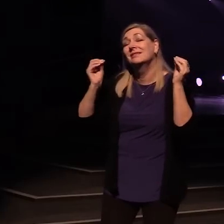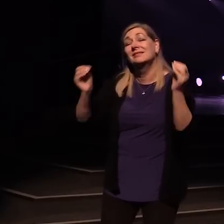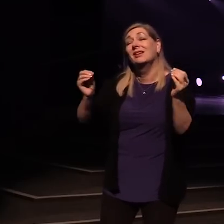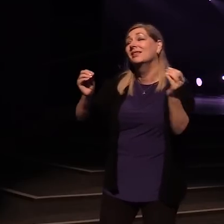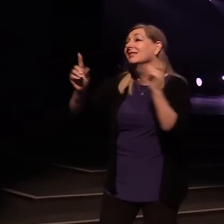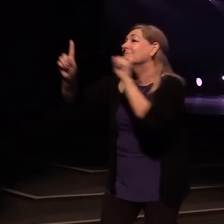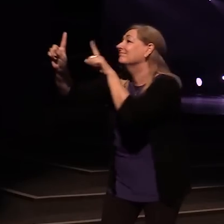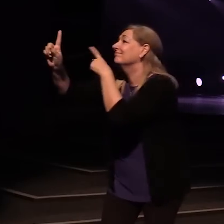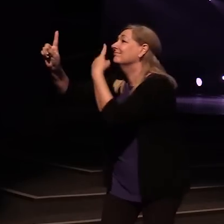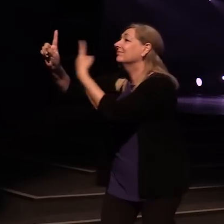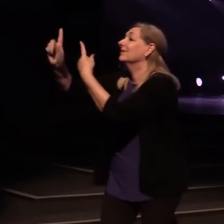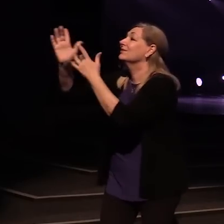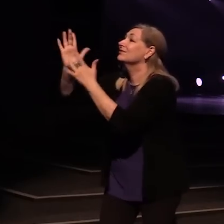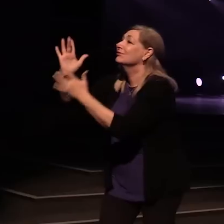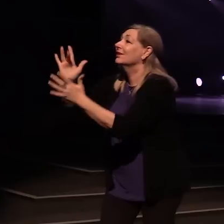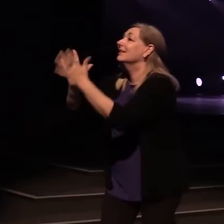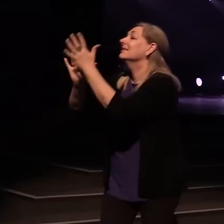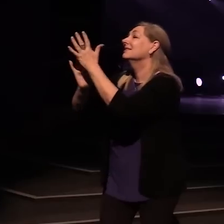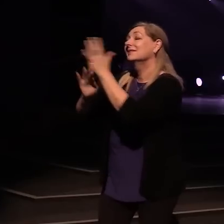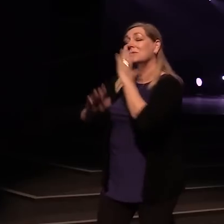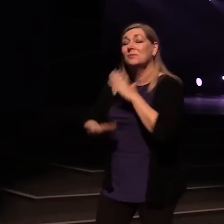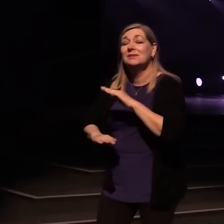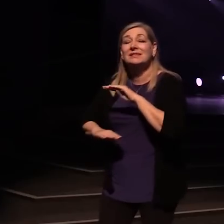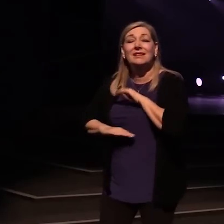all we want is You.